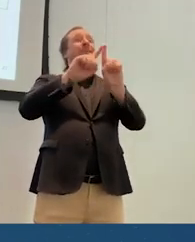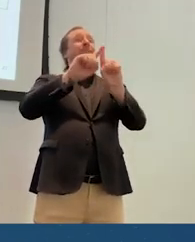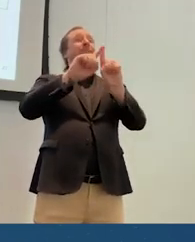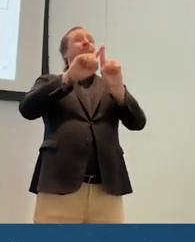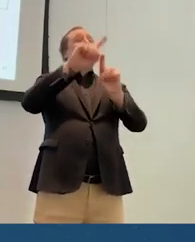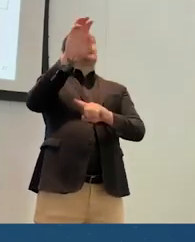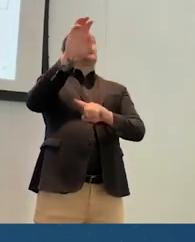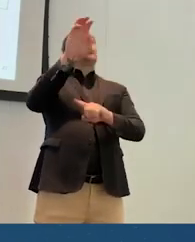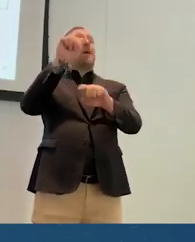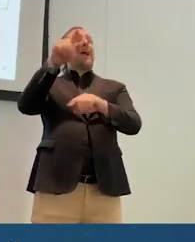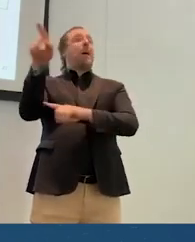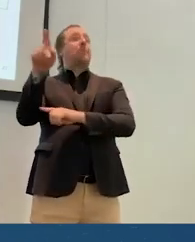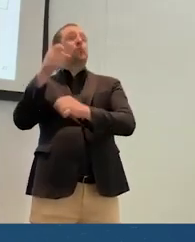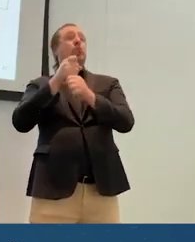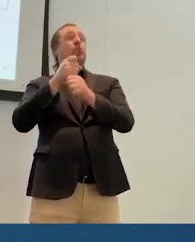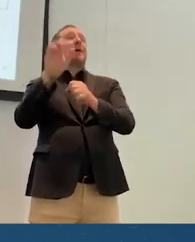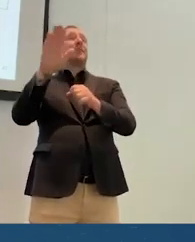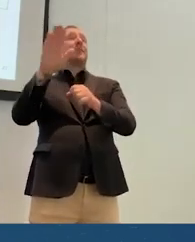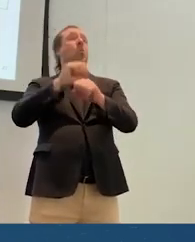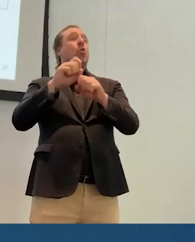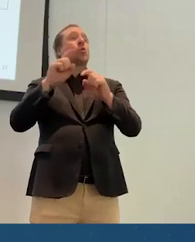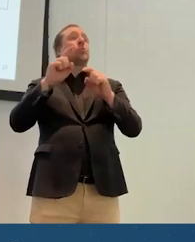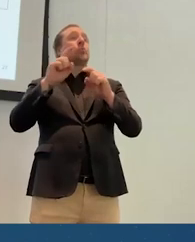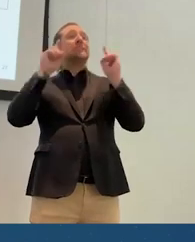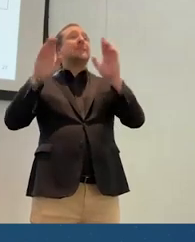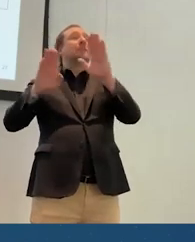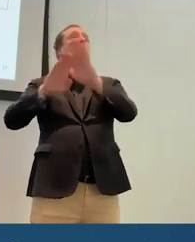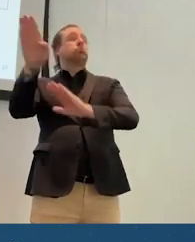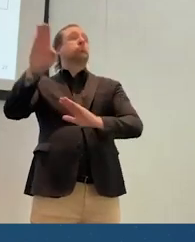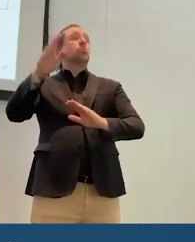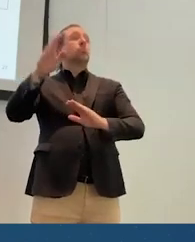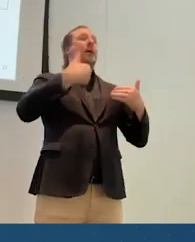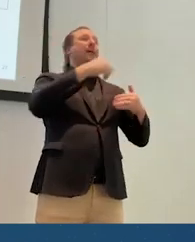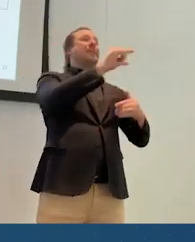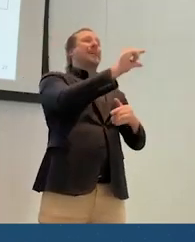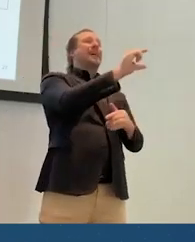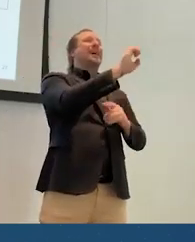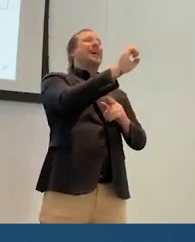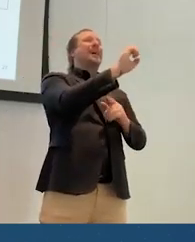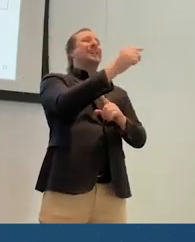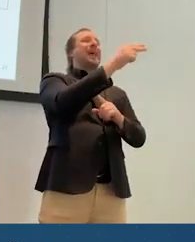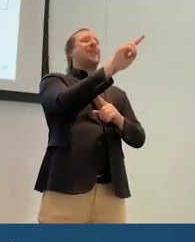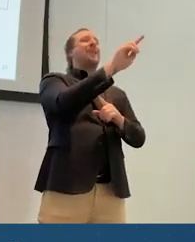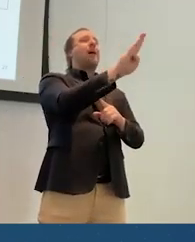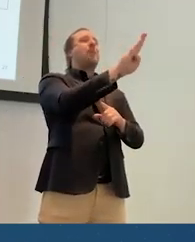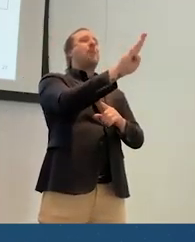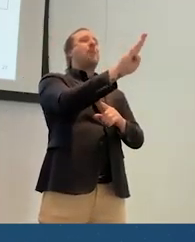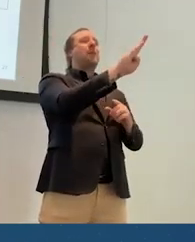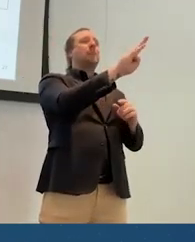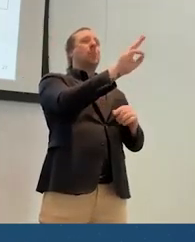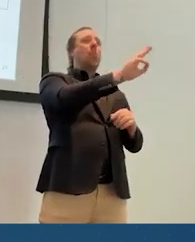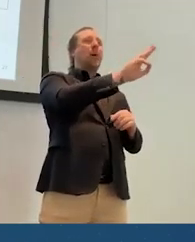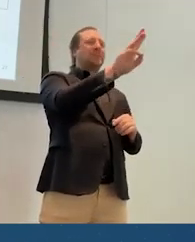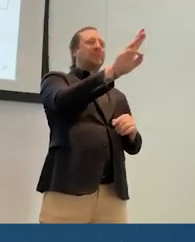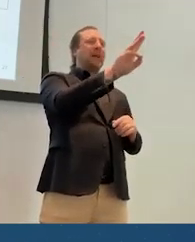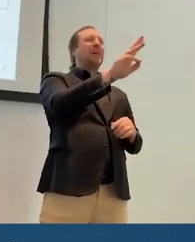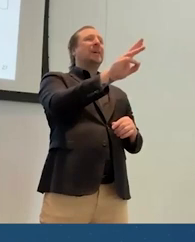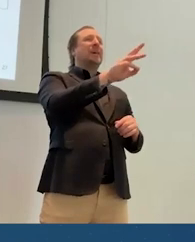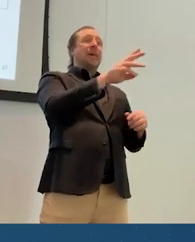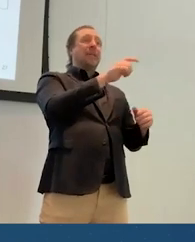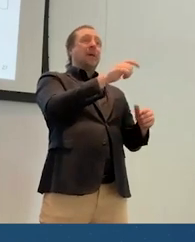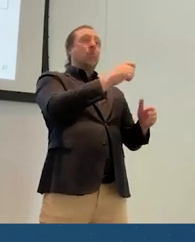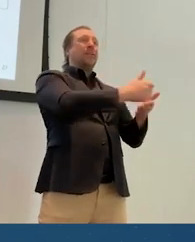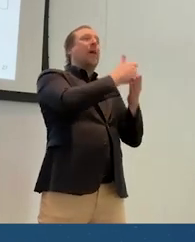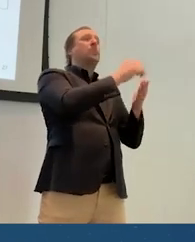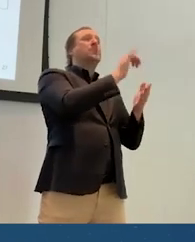and help them make their work accessible. We have our GitHub page, which has now 80 plus resources for specifically designers and